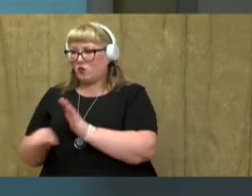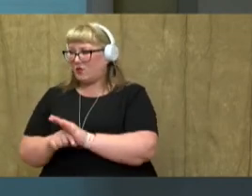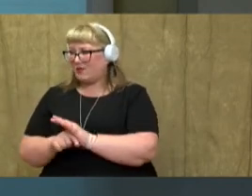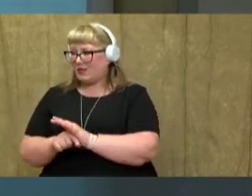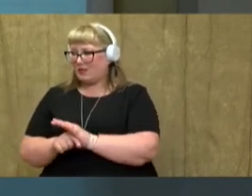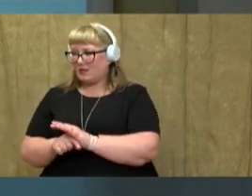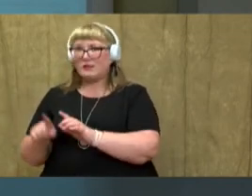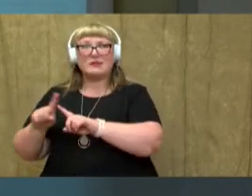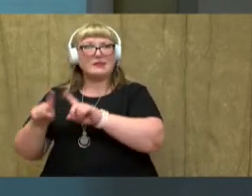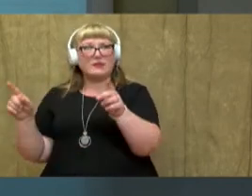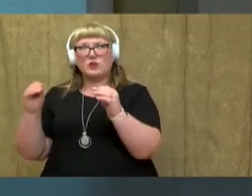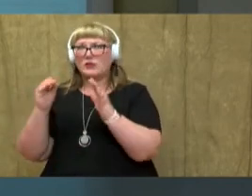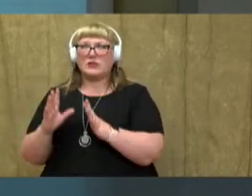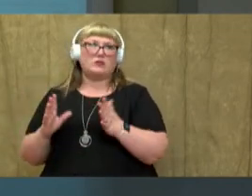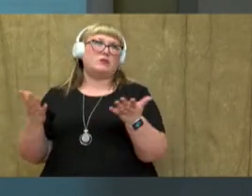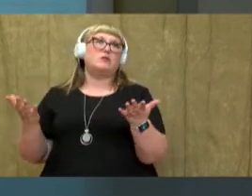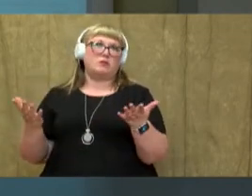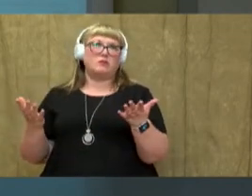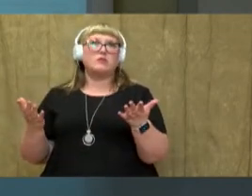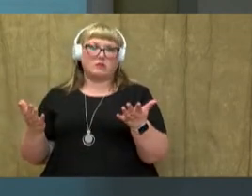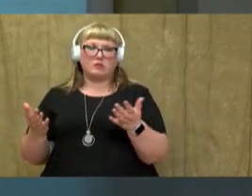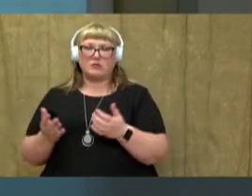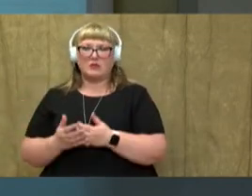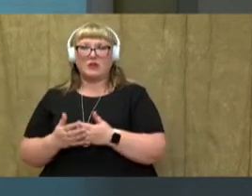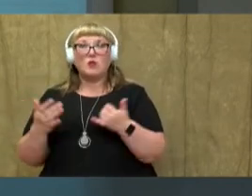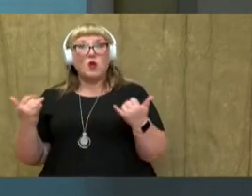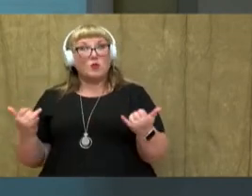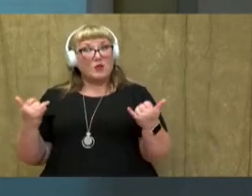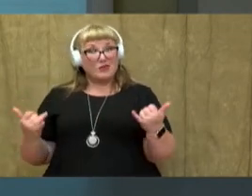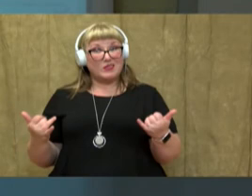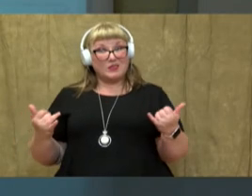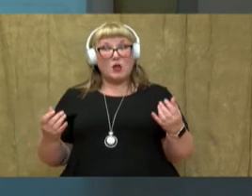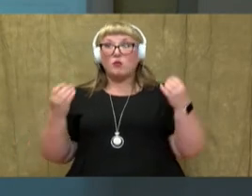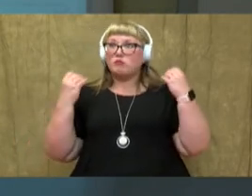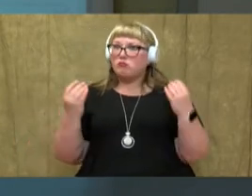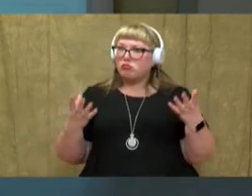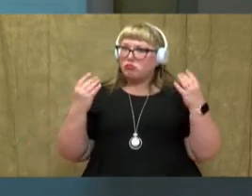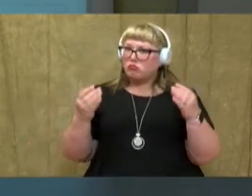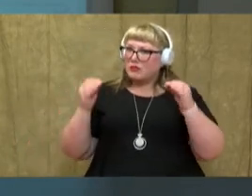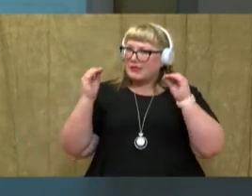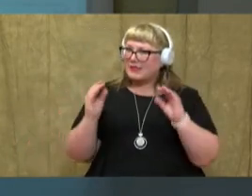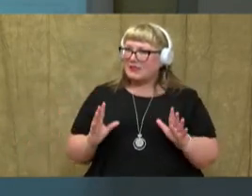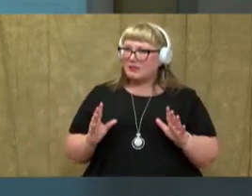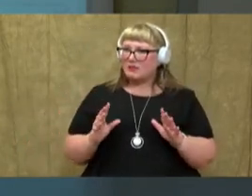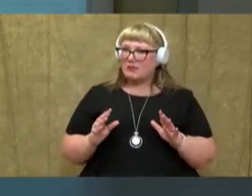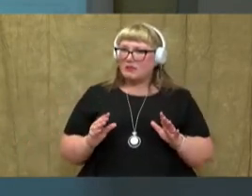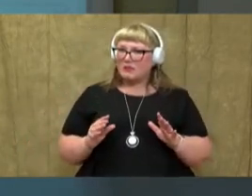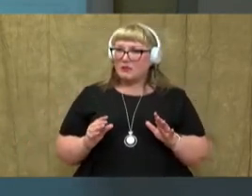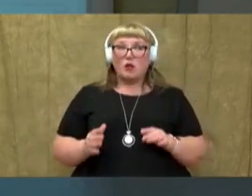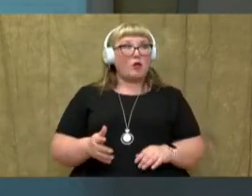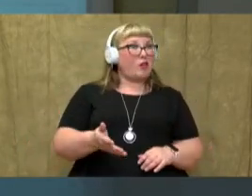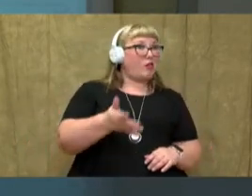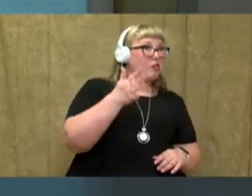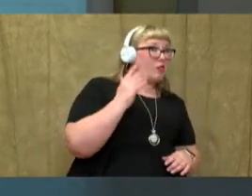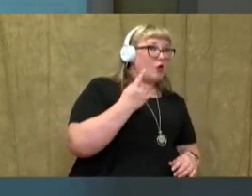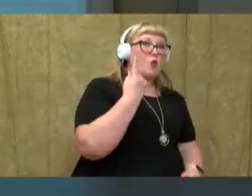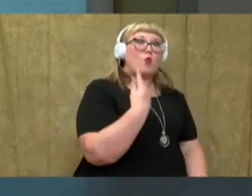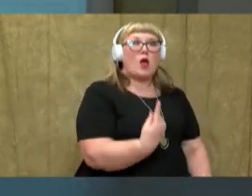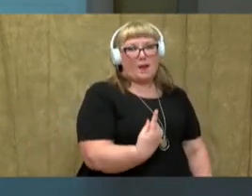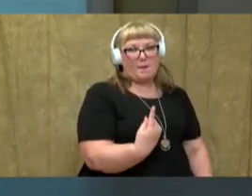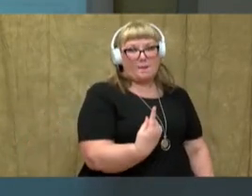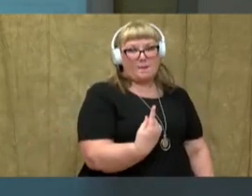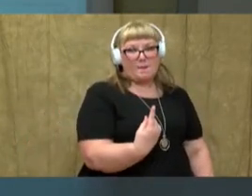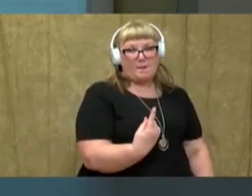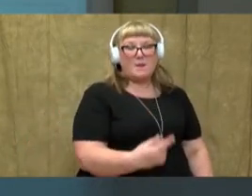grade and you get a different teacher, a first grade teacher. So today we have many teachers in our school. But long ago, they only had